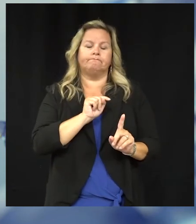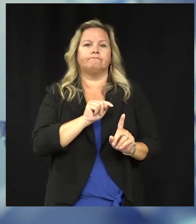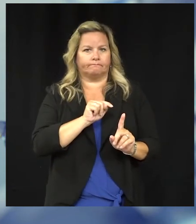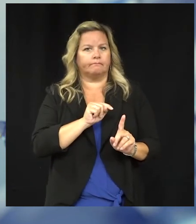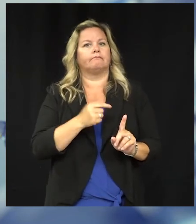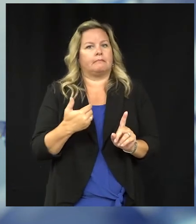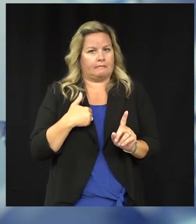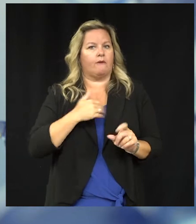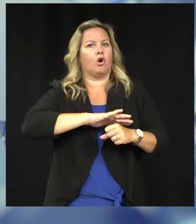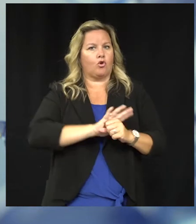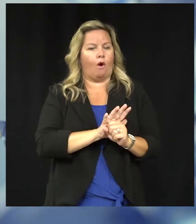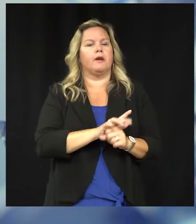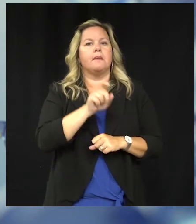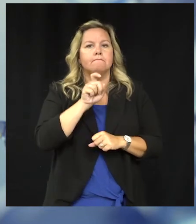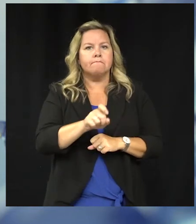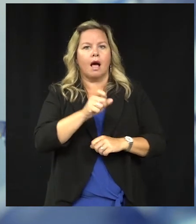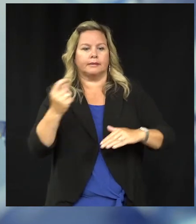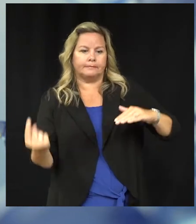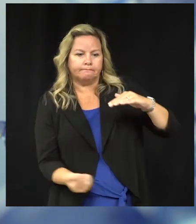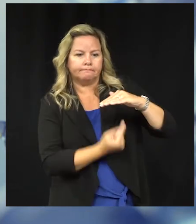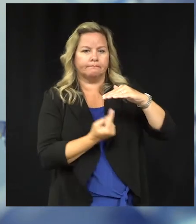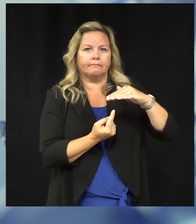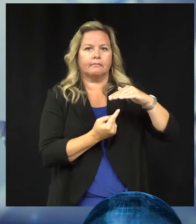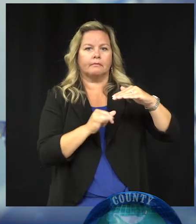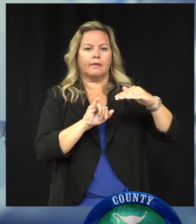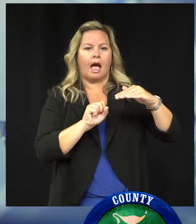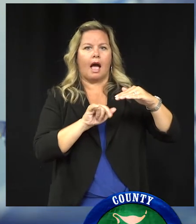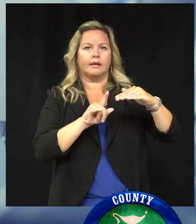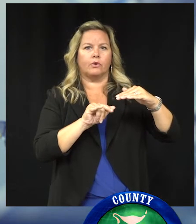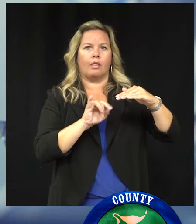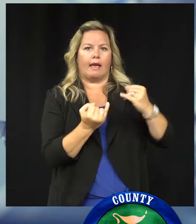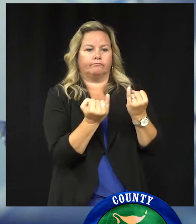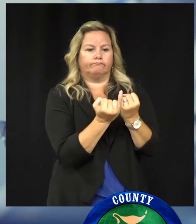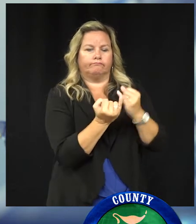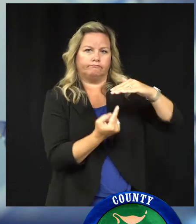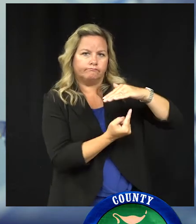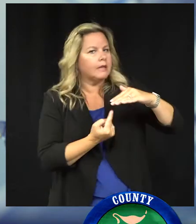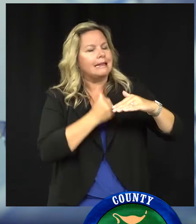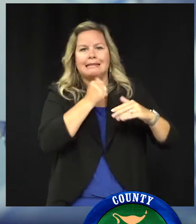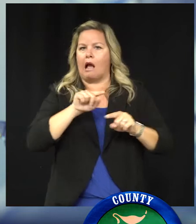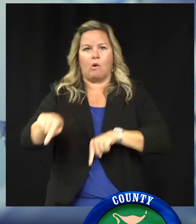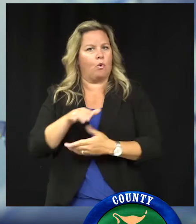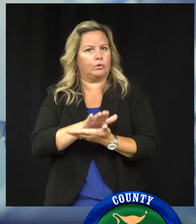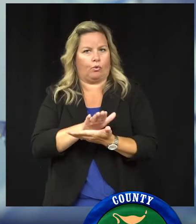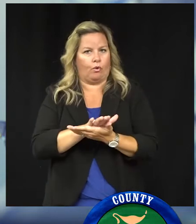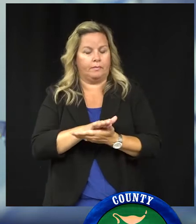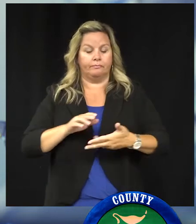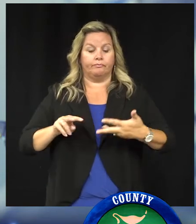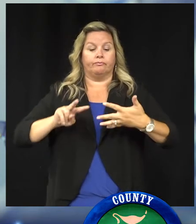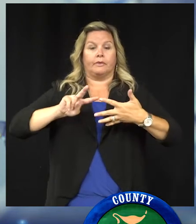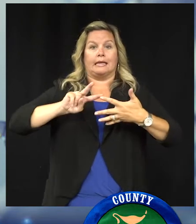COVID case are required to isolate and not come to school. The second item in the order is that